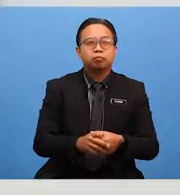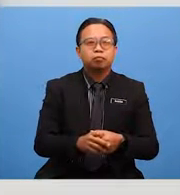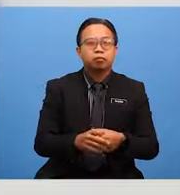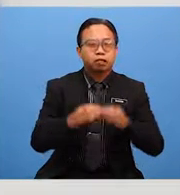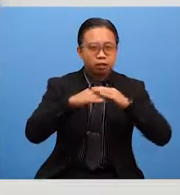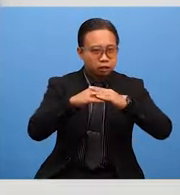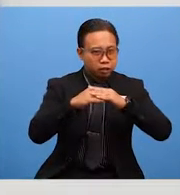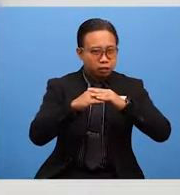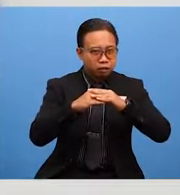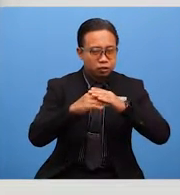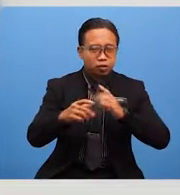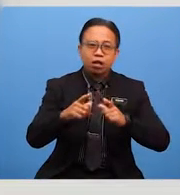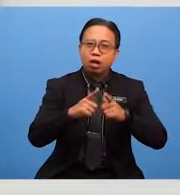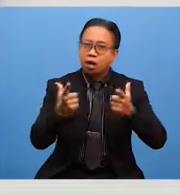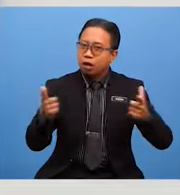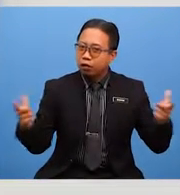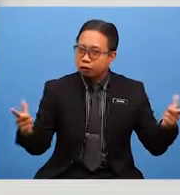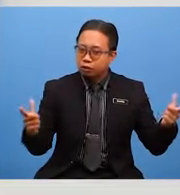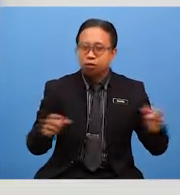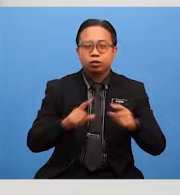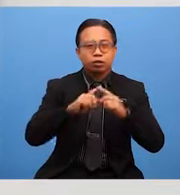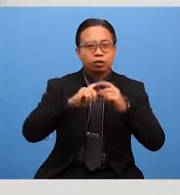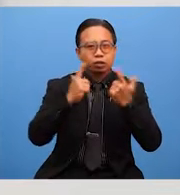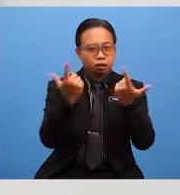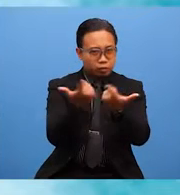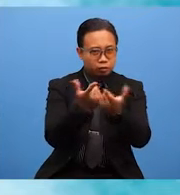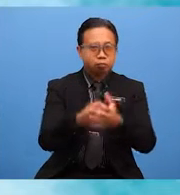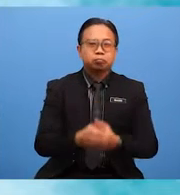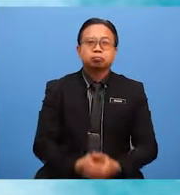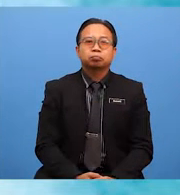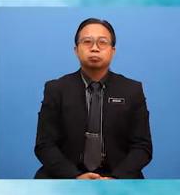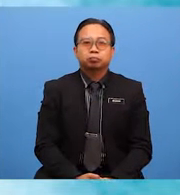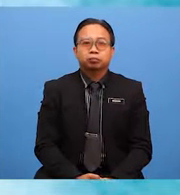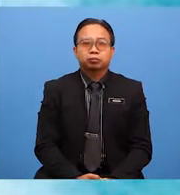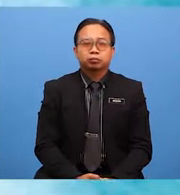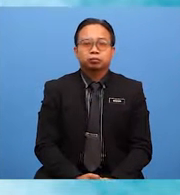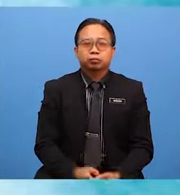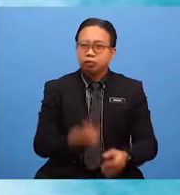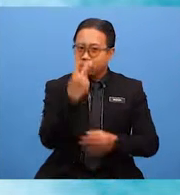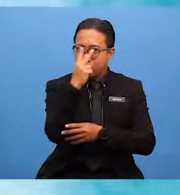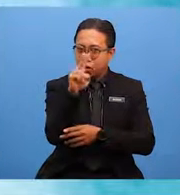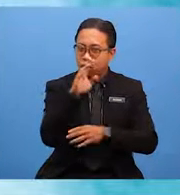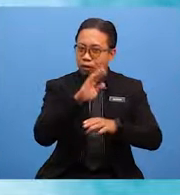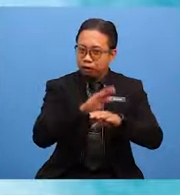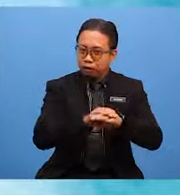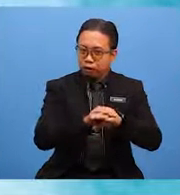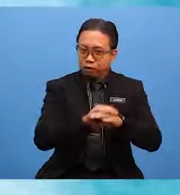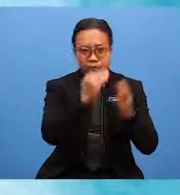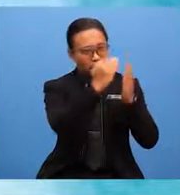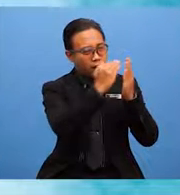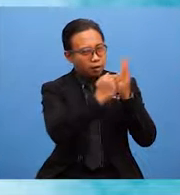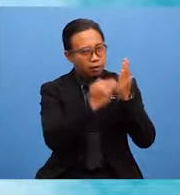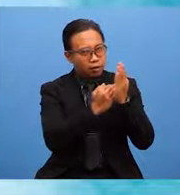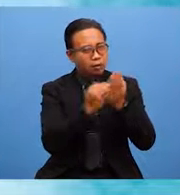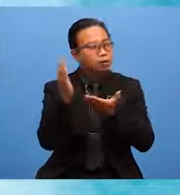English Language Society had been extremely busy. Just look at this planner. We